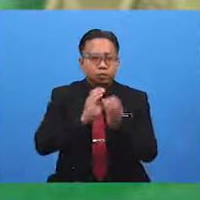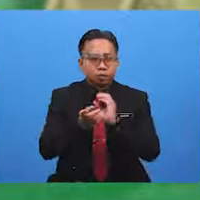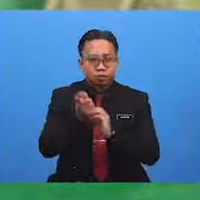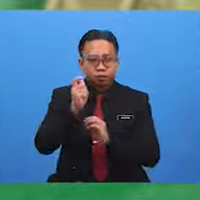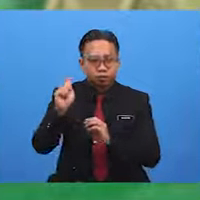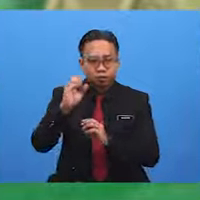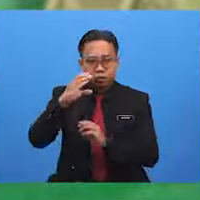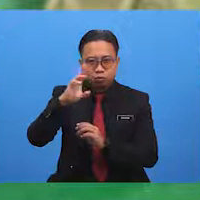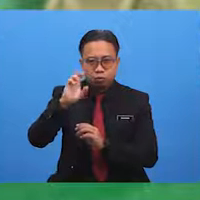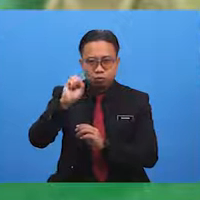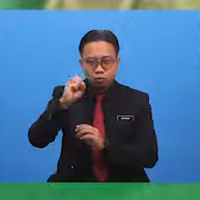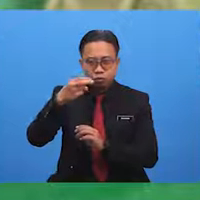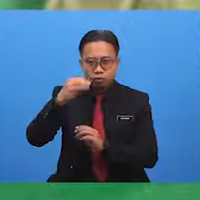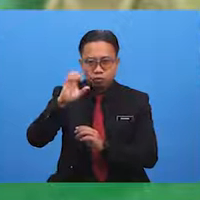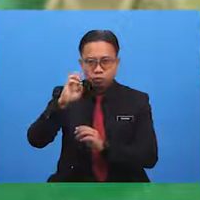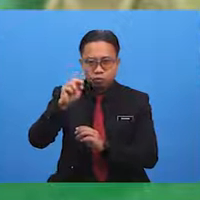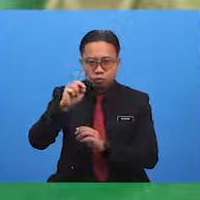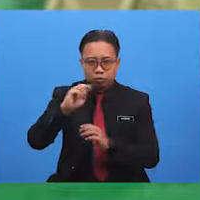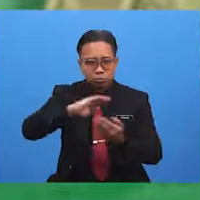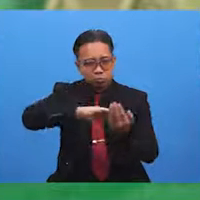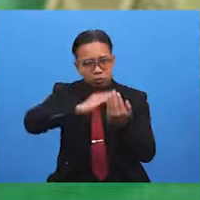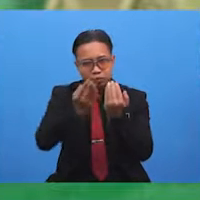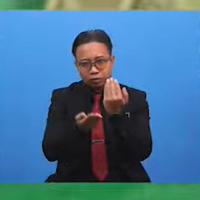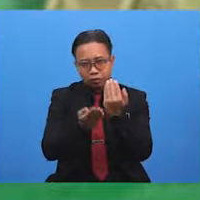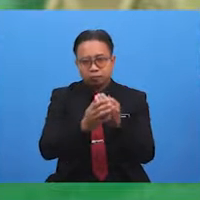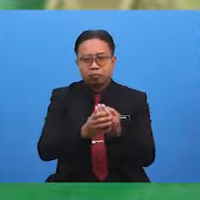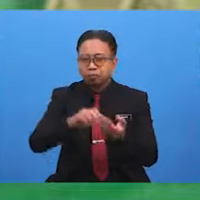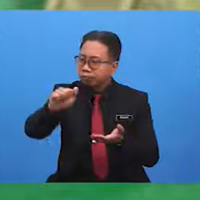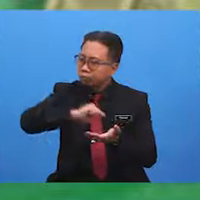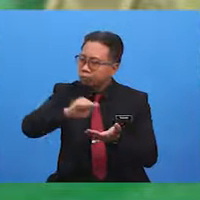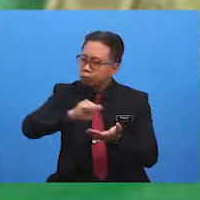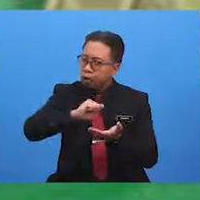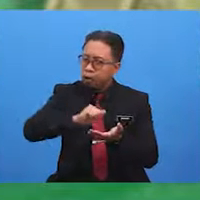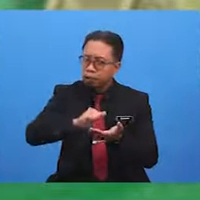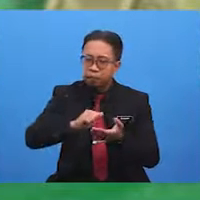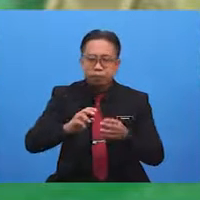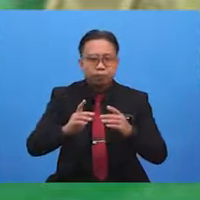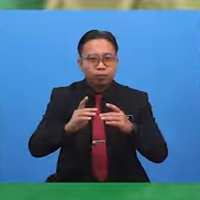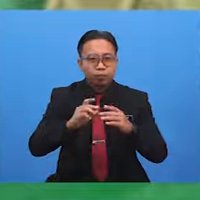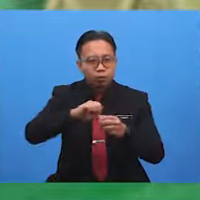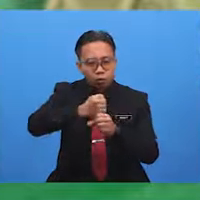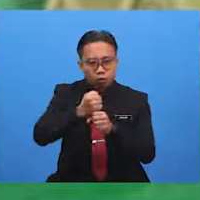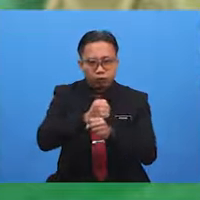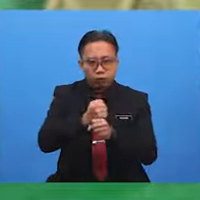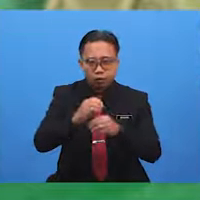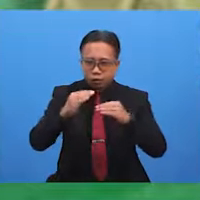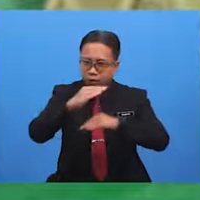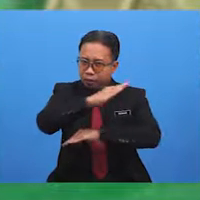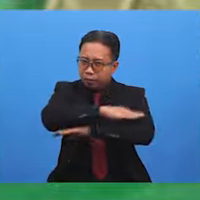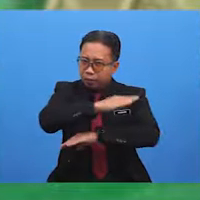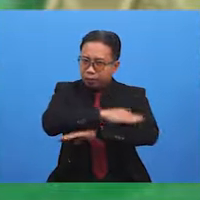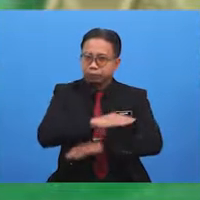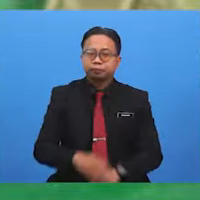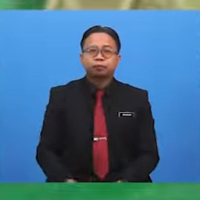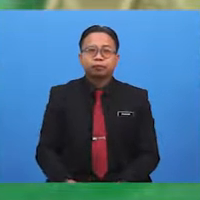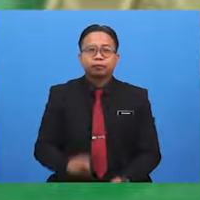covers and wiped Opa's coffee table and her huge oriental vase using the